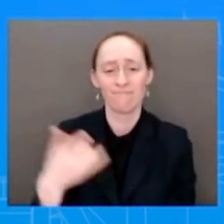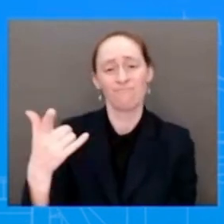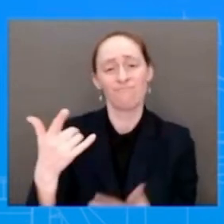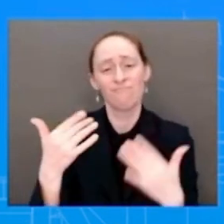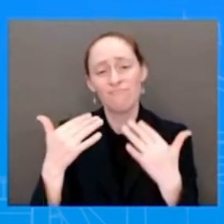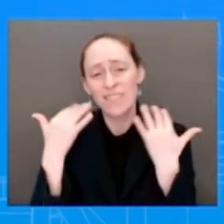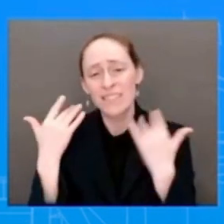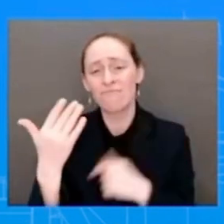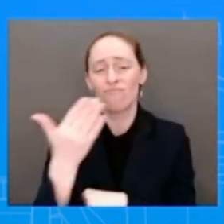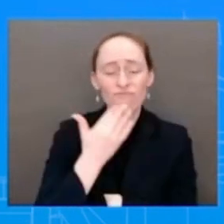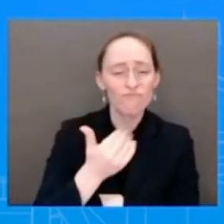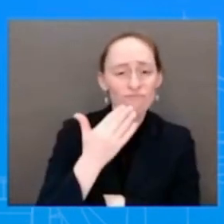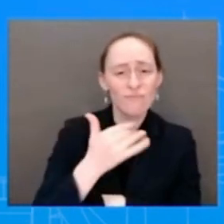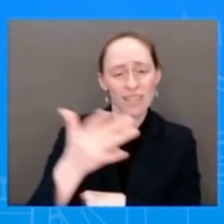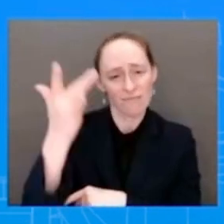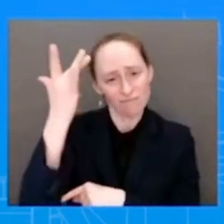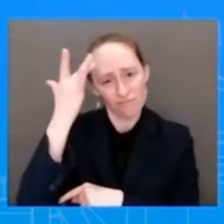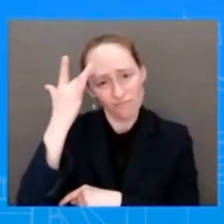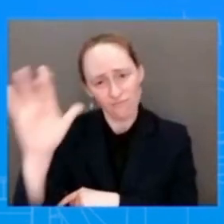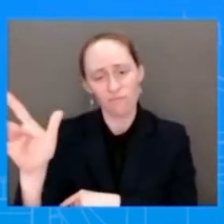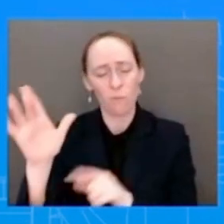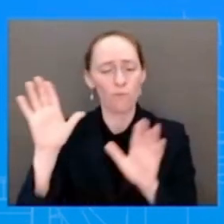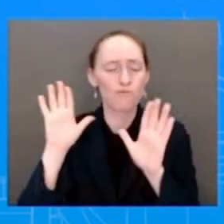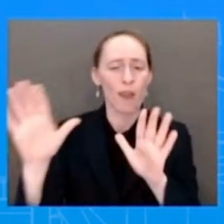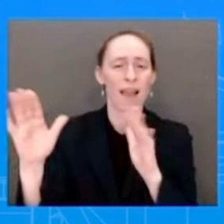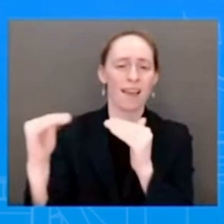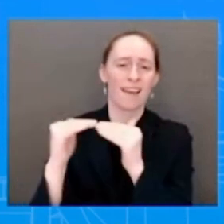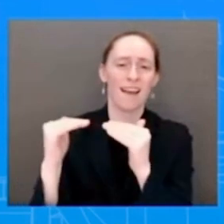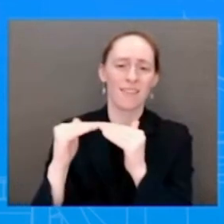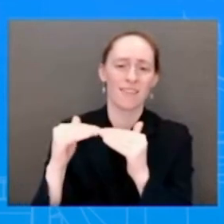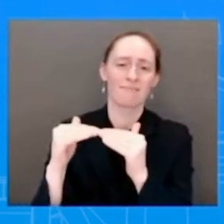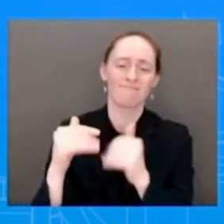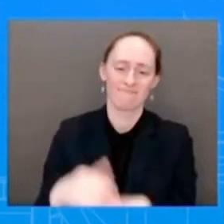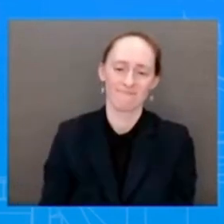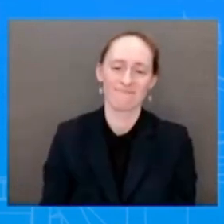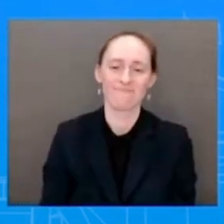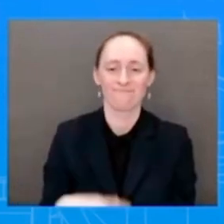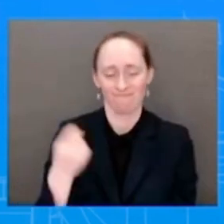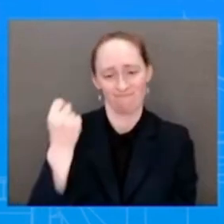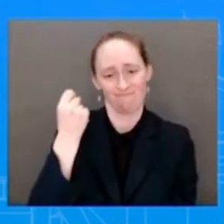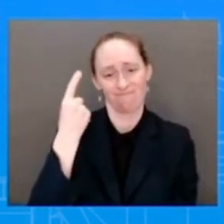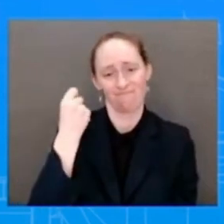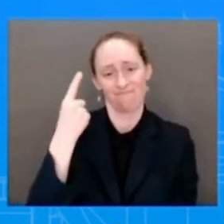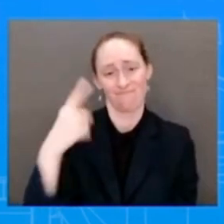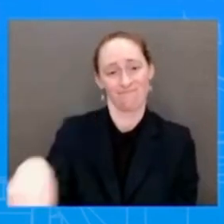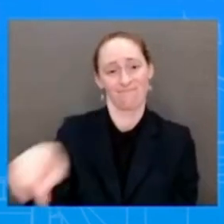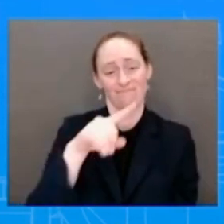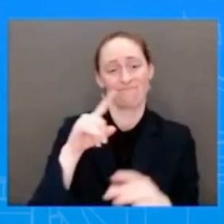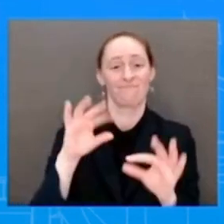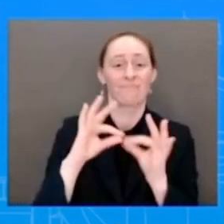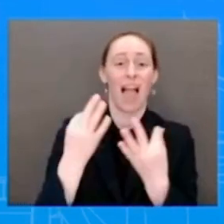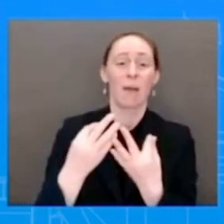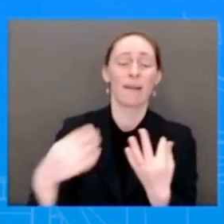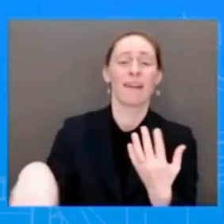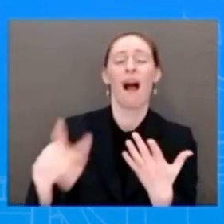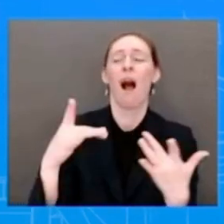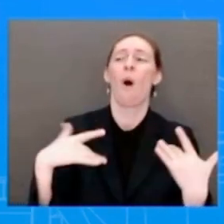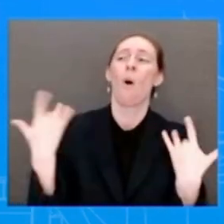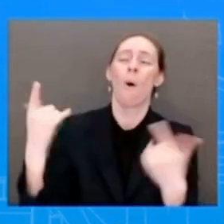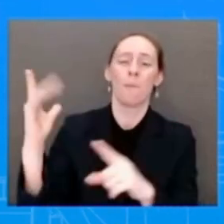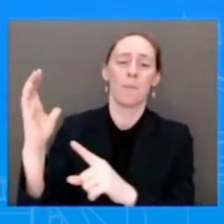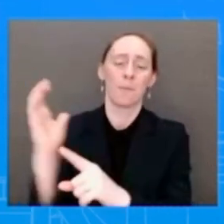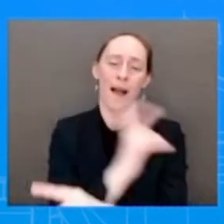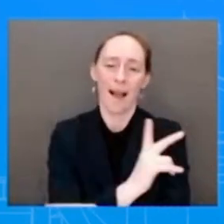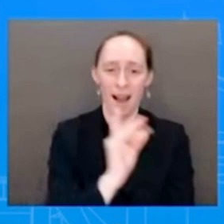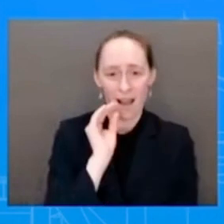amazing colleague. But I know how excited his family is to have more of his time, and we wish Brian the absolute,